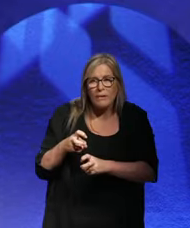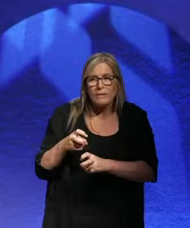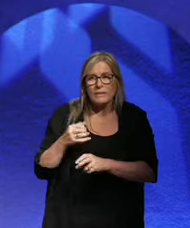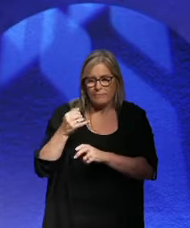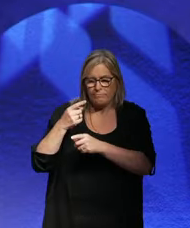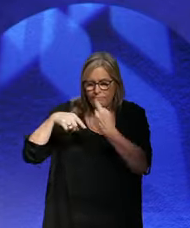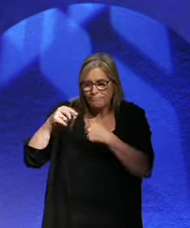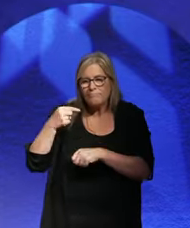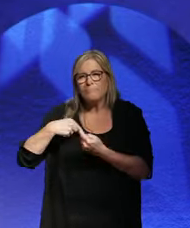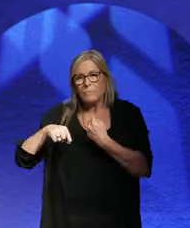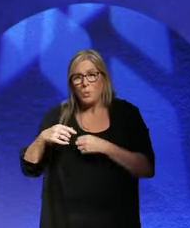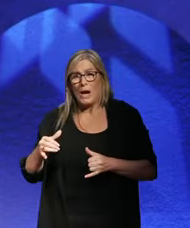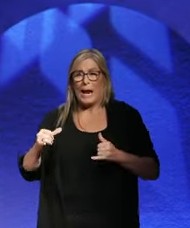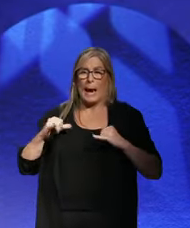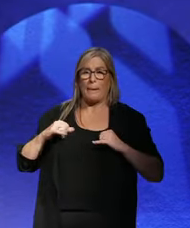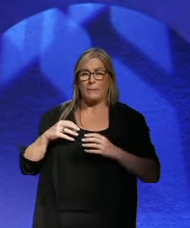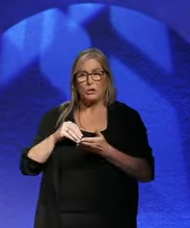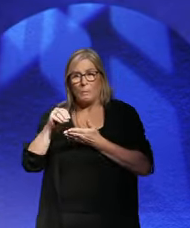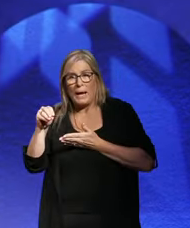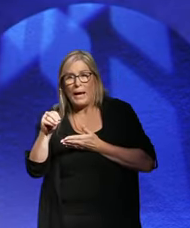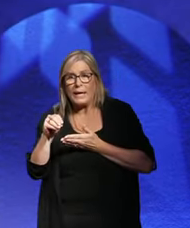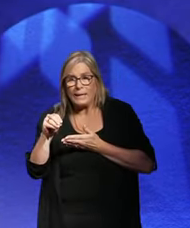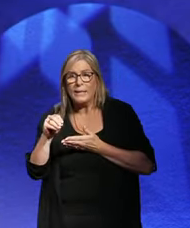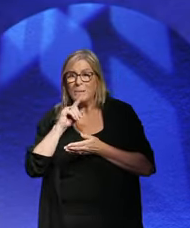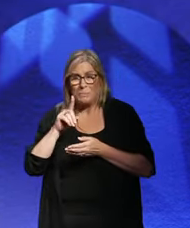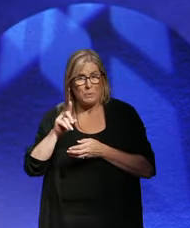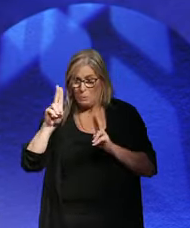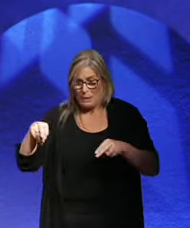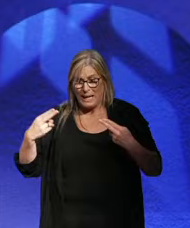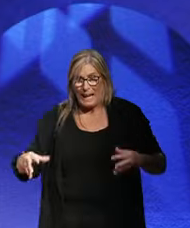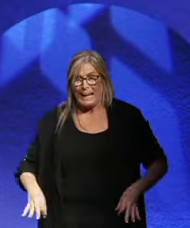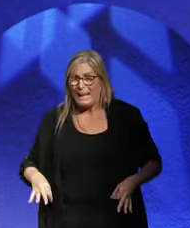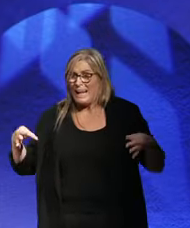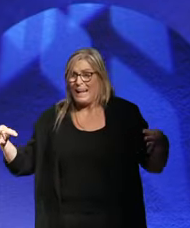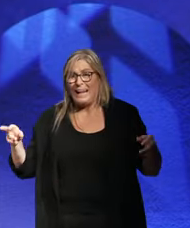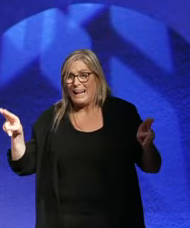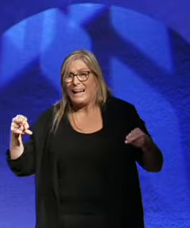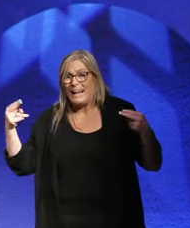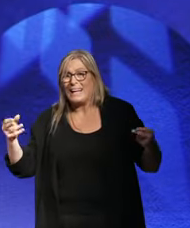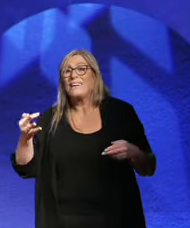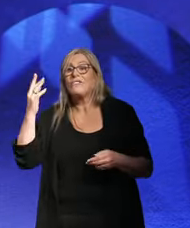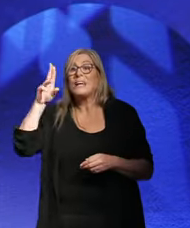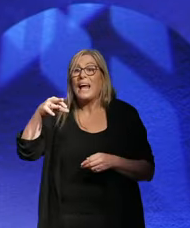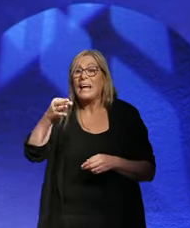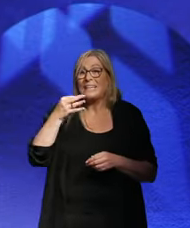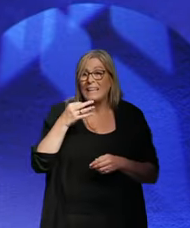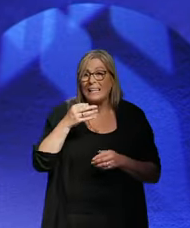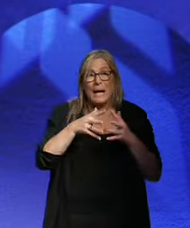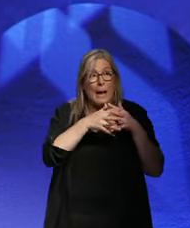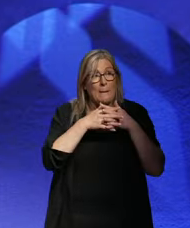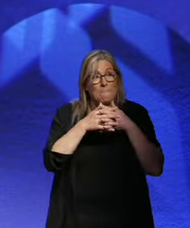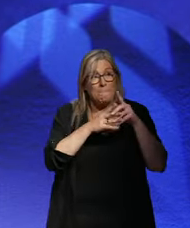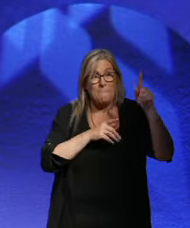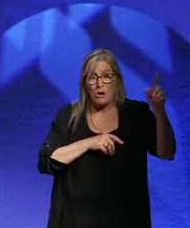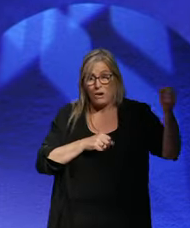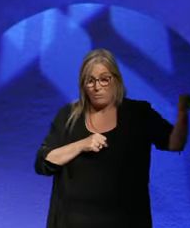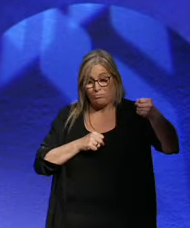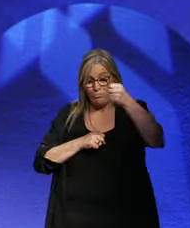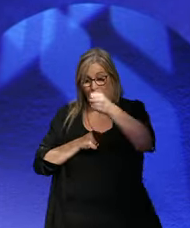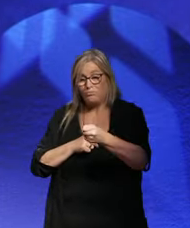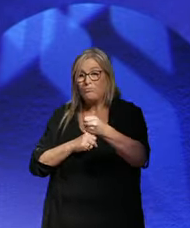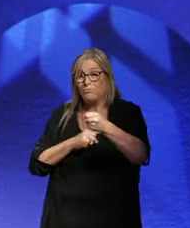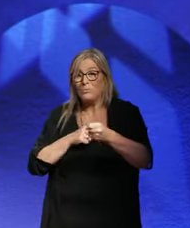ability to pay, because we can't pay. And he said, if you get an American banker to be the chair of that committee,